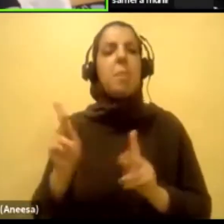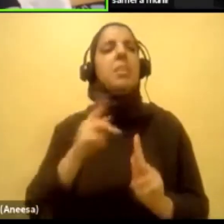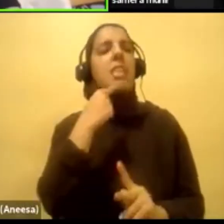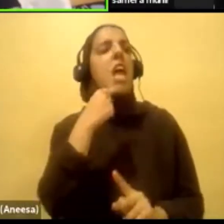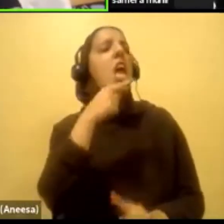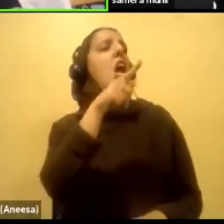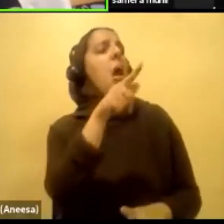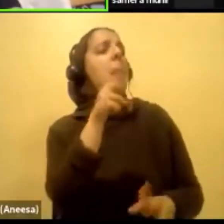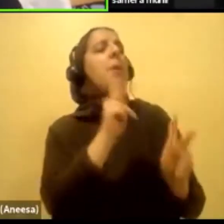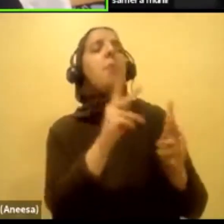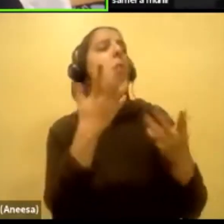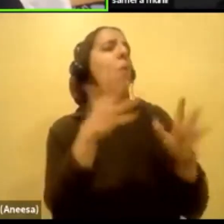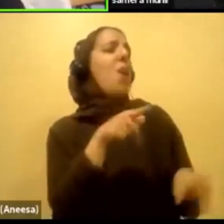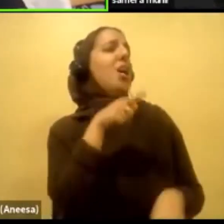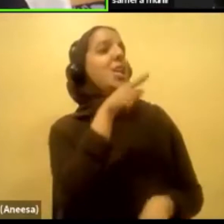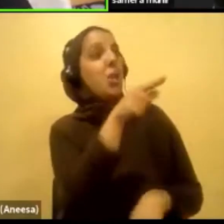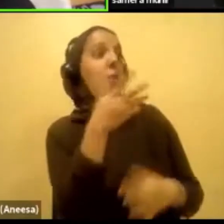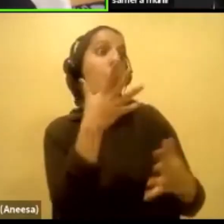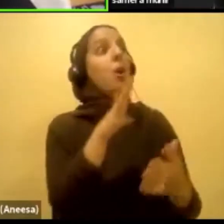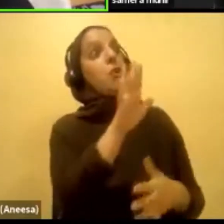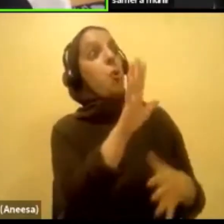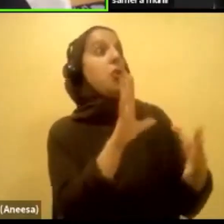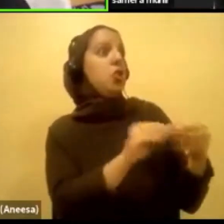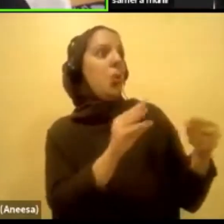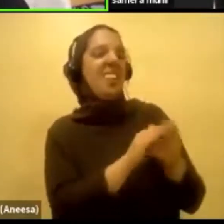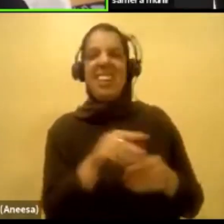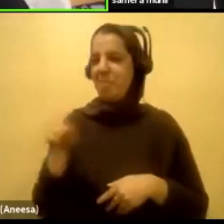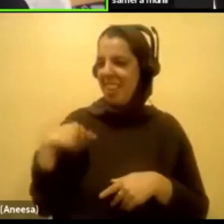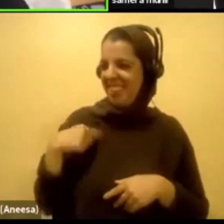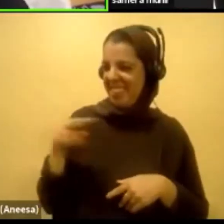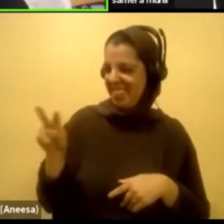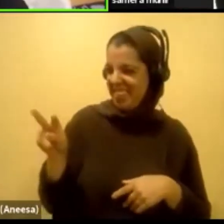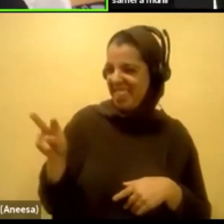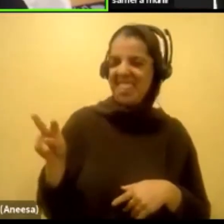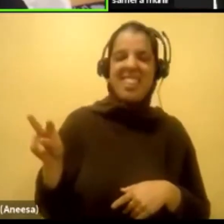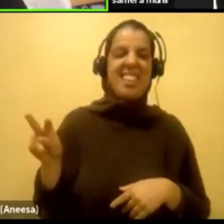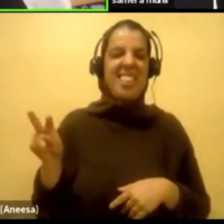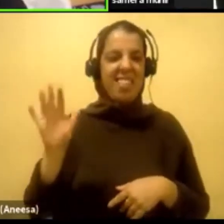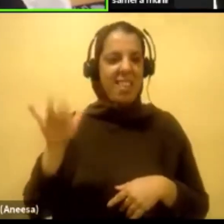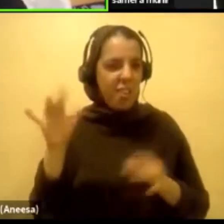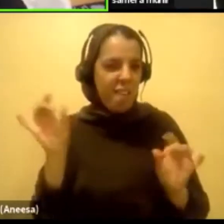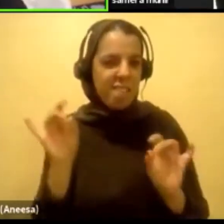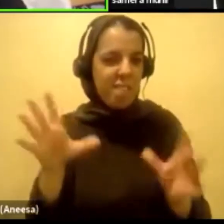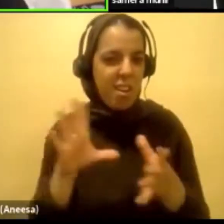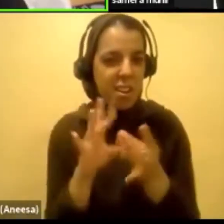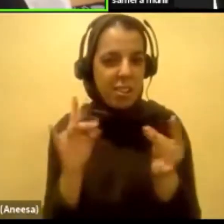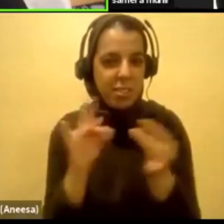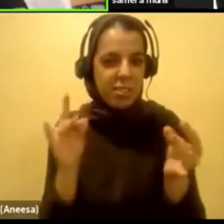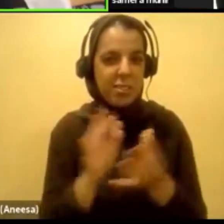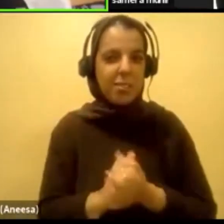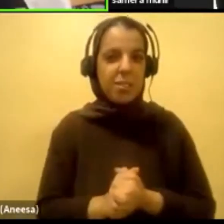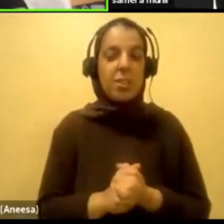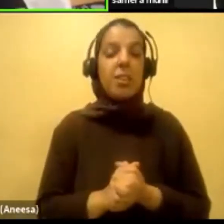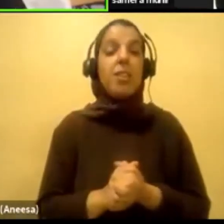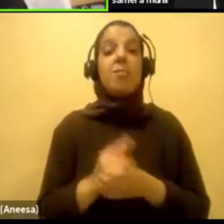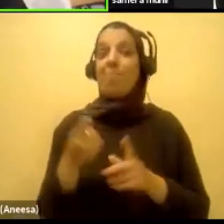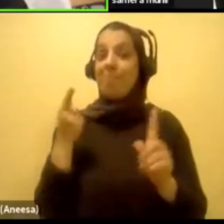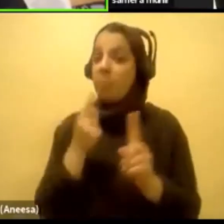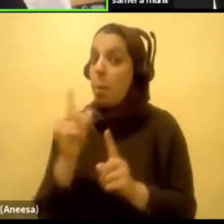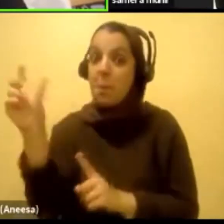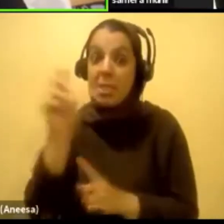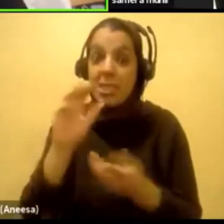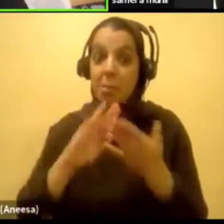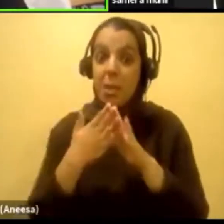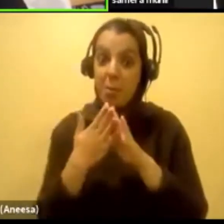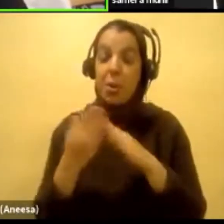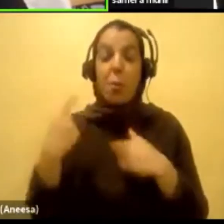want your, like, you know, it's such snowball. And we, in our community, especially the Muslim community, we as